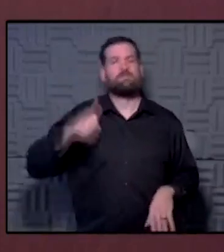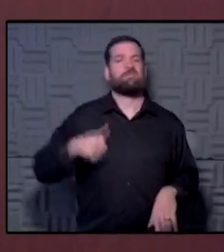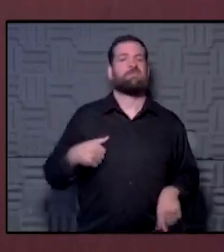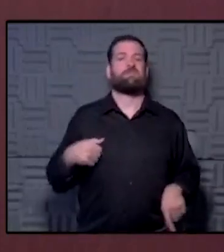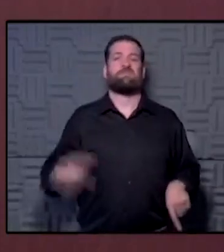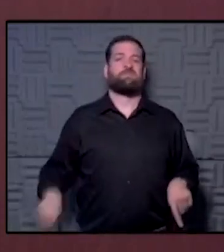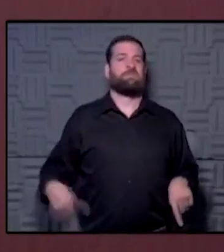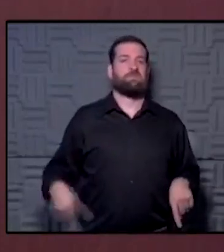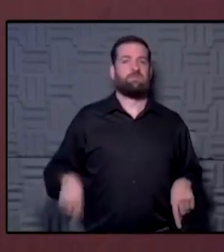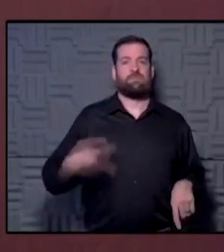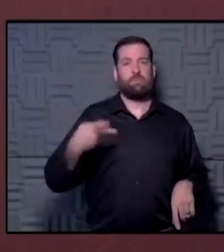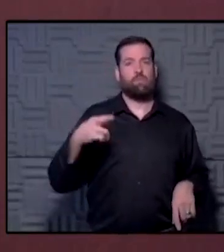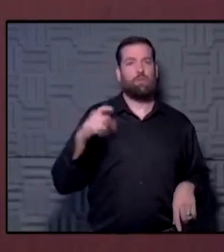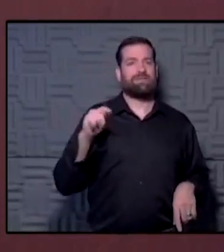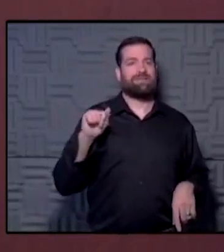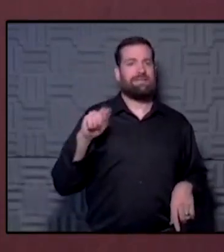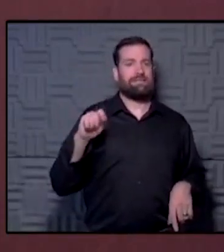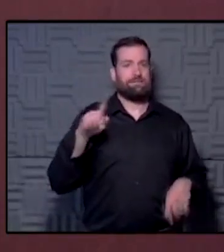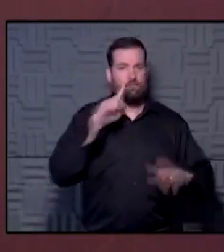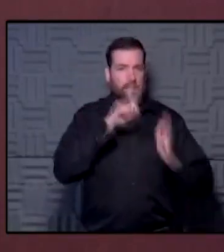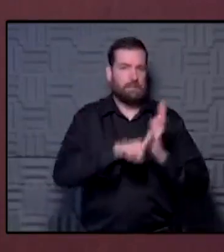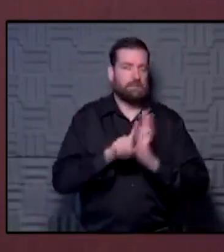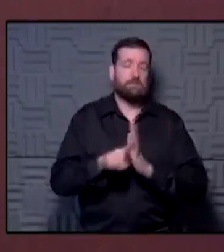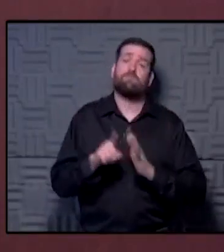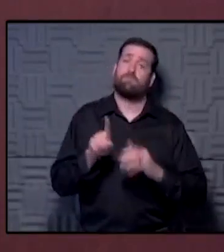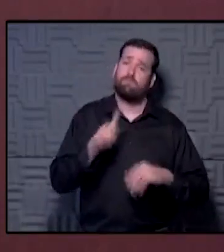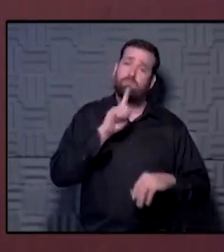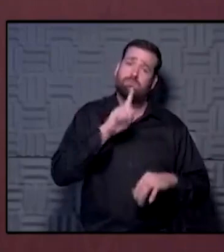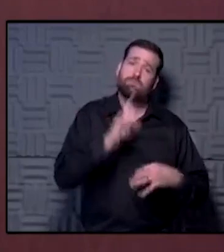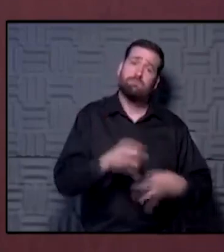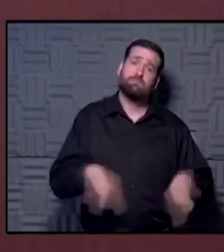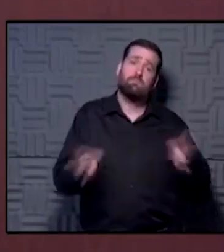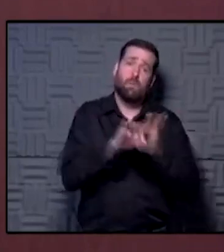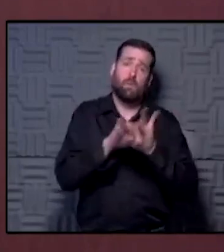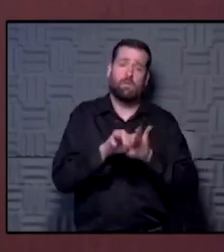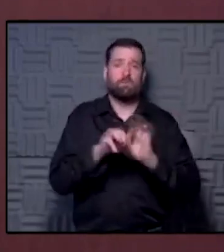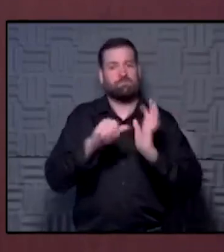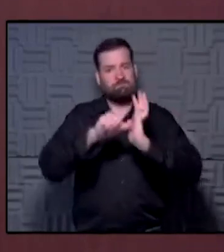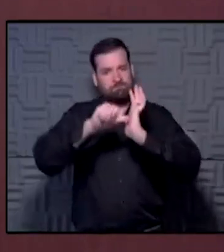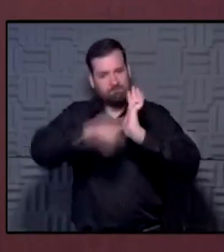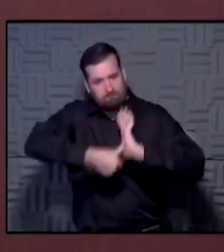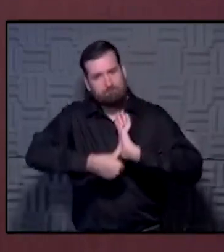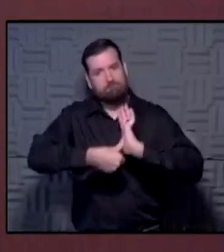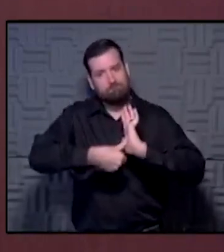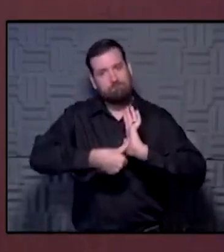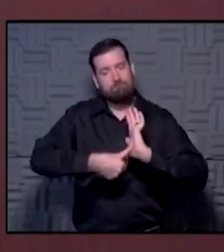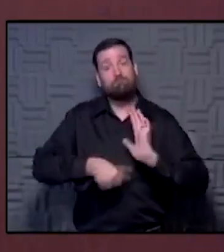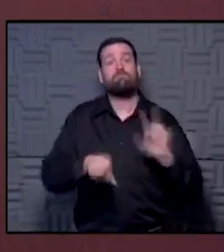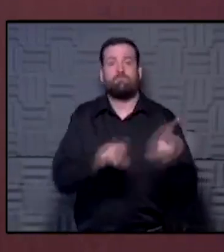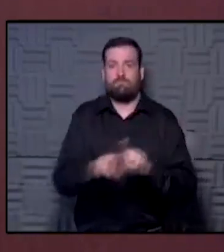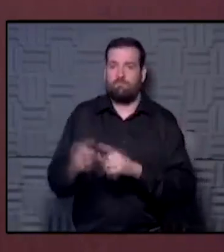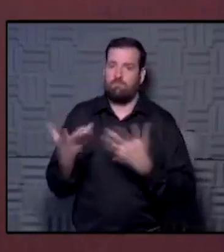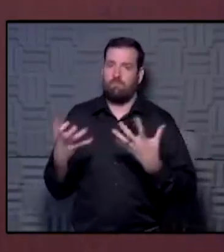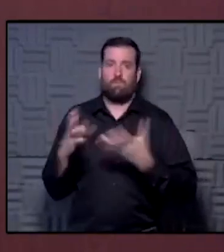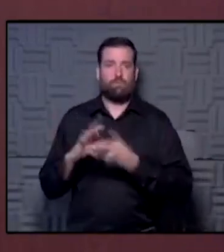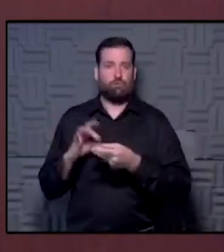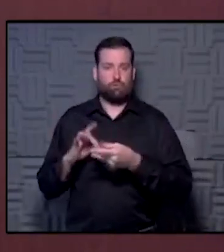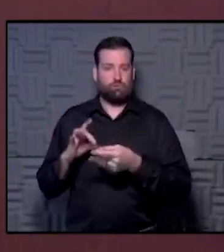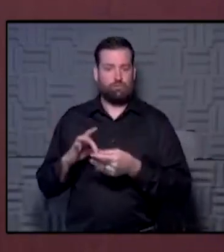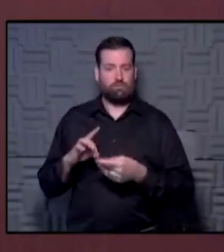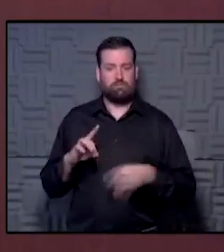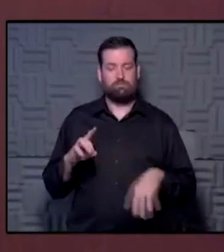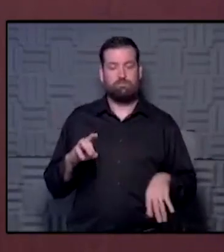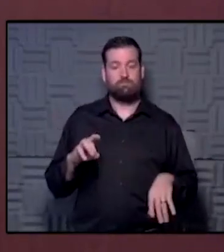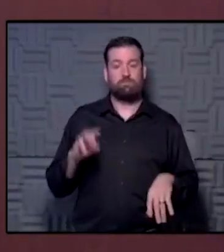their prostate checked. And so, I think this is really important for us to emphasize. And I also want to mention that we